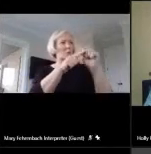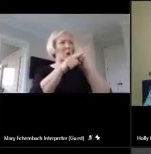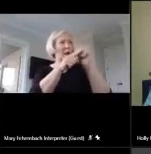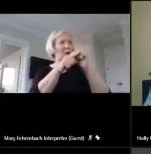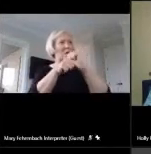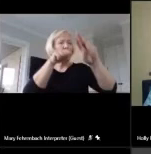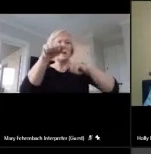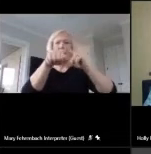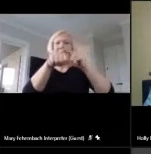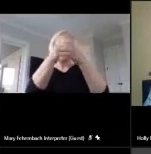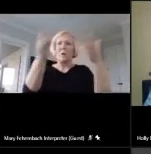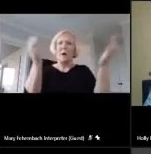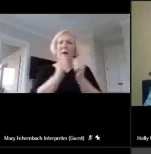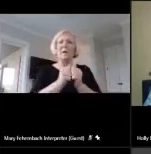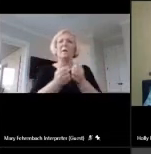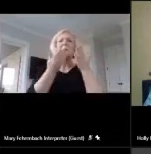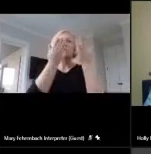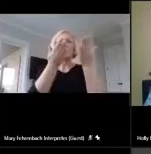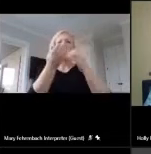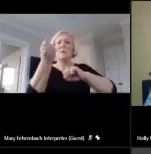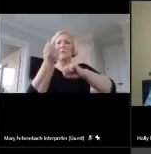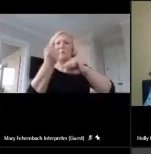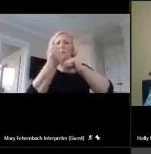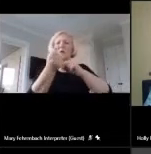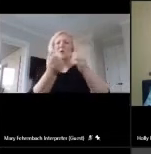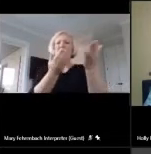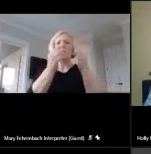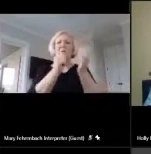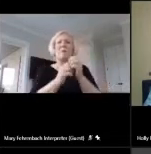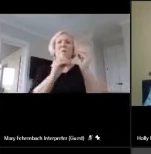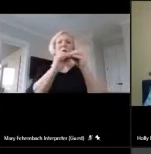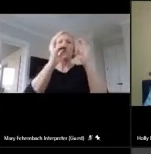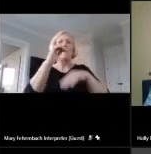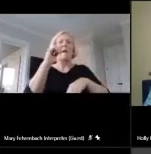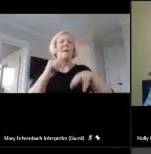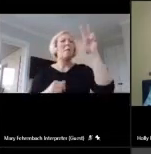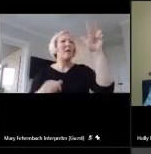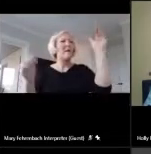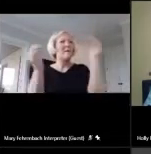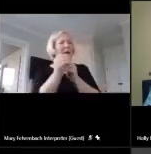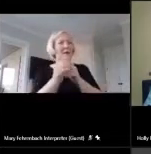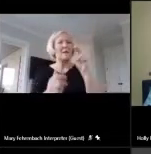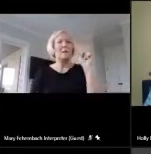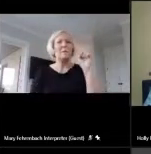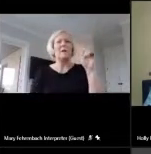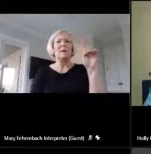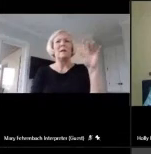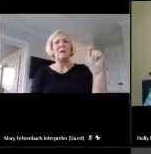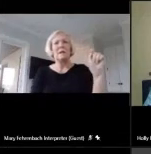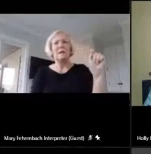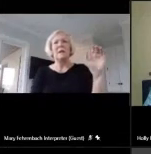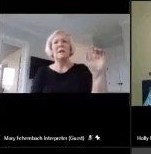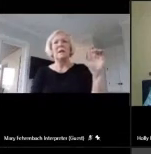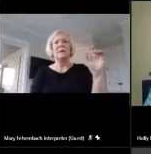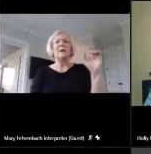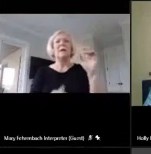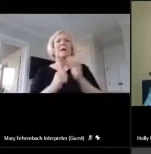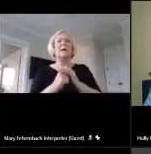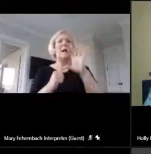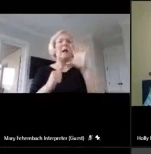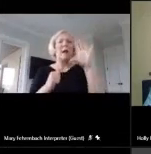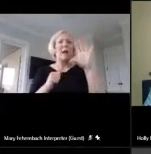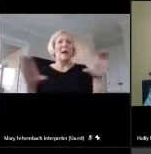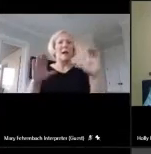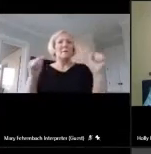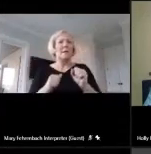has provided support services for over 3,000 NBPTS candidates, and acts as a consultant and liaison with